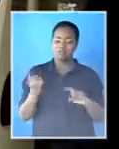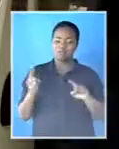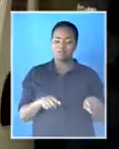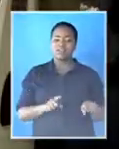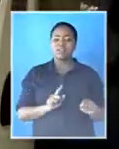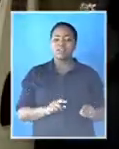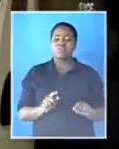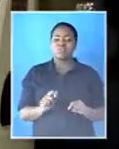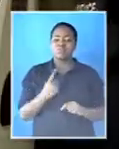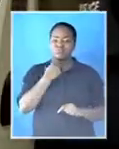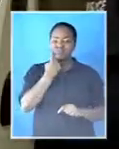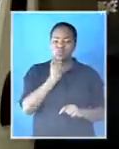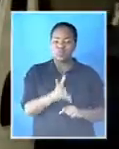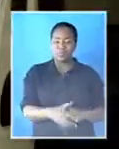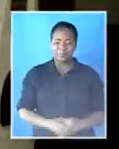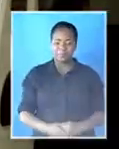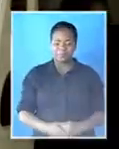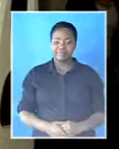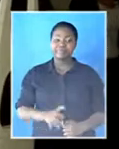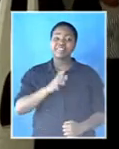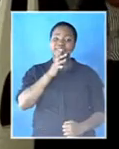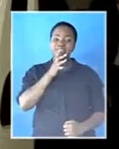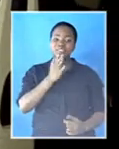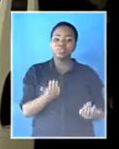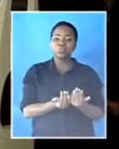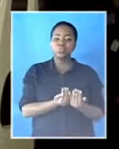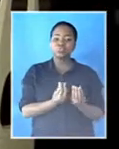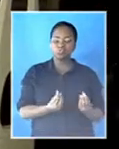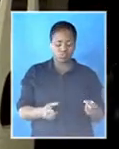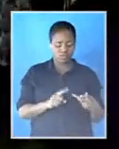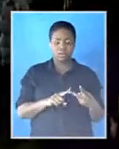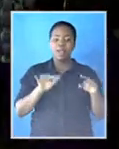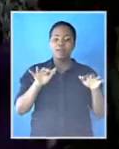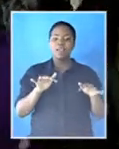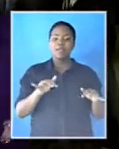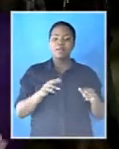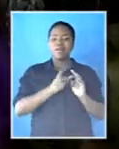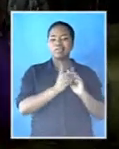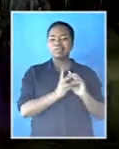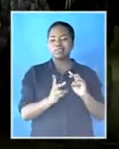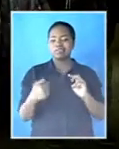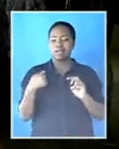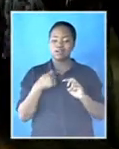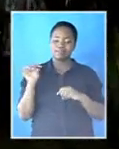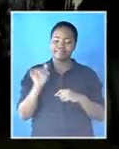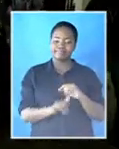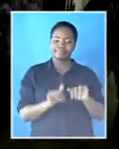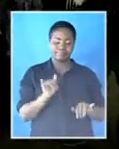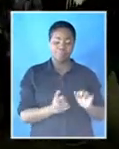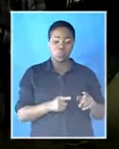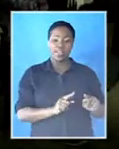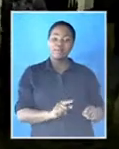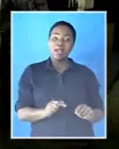parliament for the occasion. Dozens of school children and people from various walks of life will form